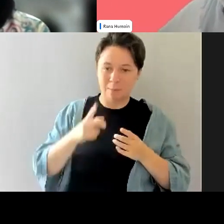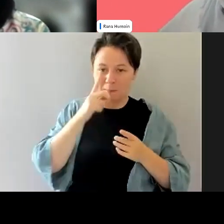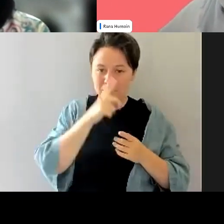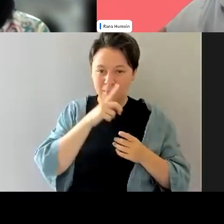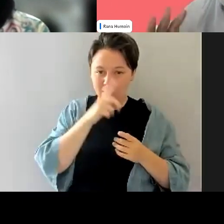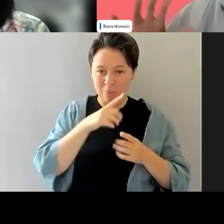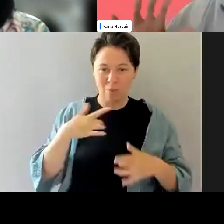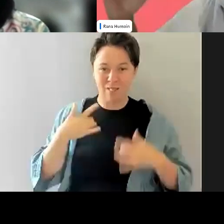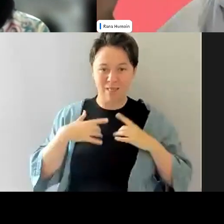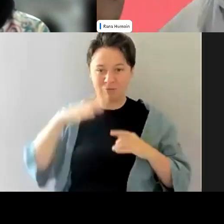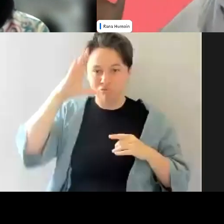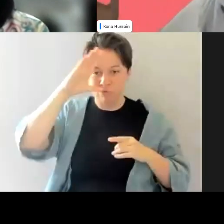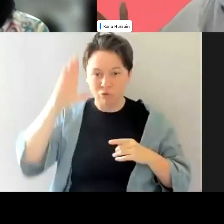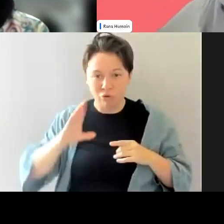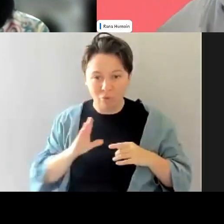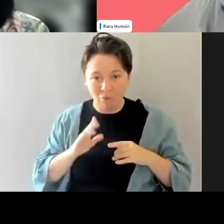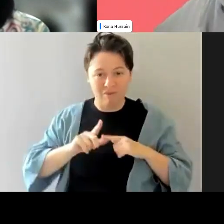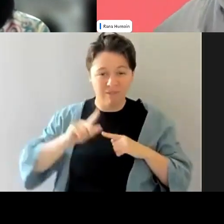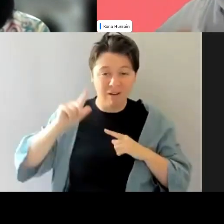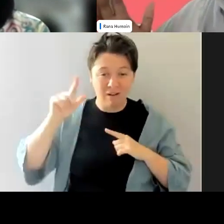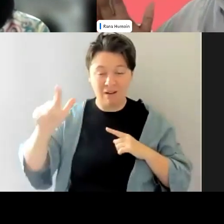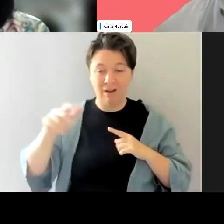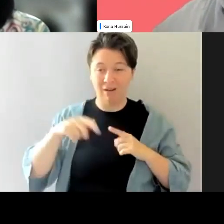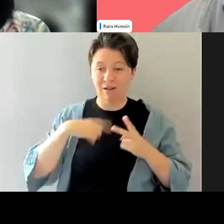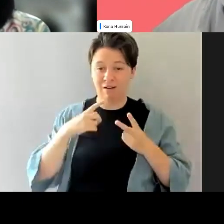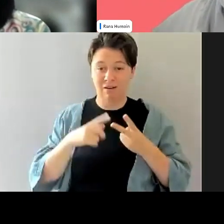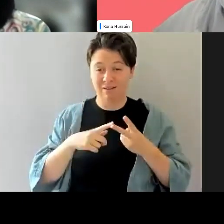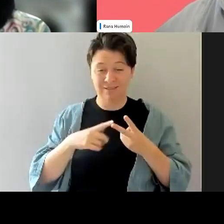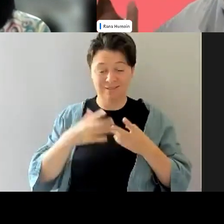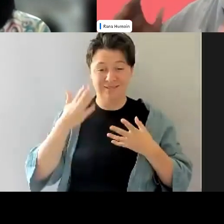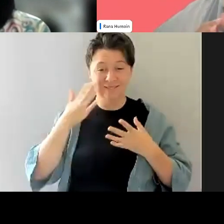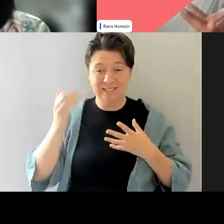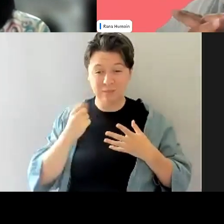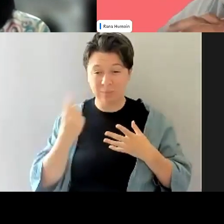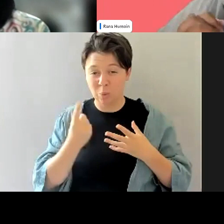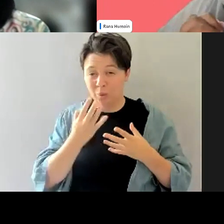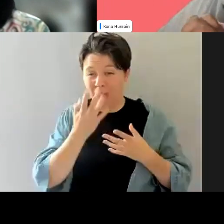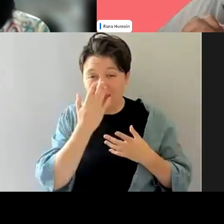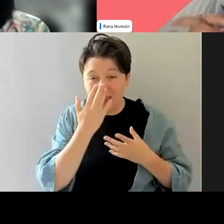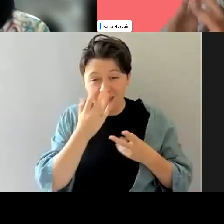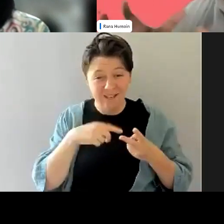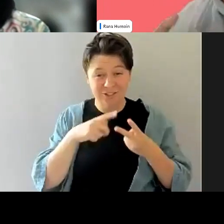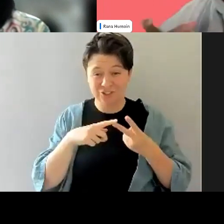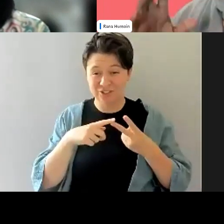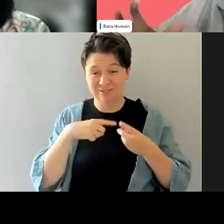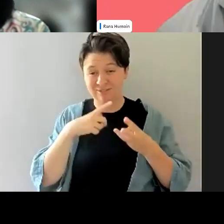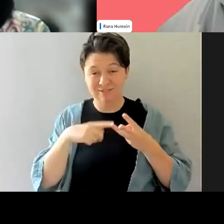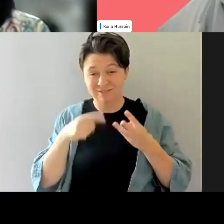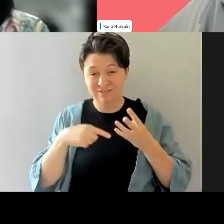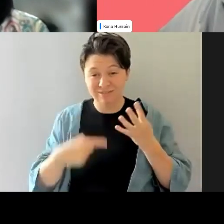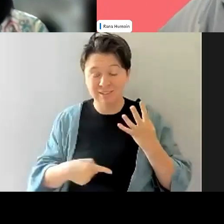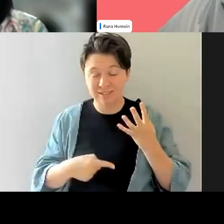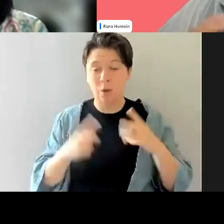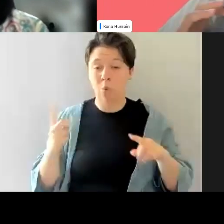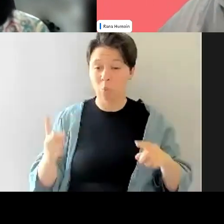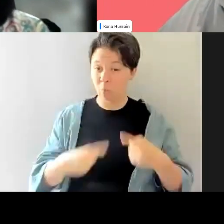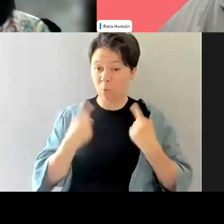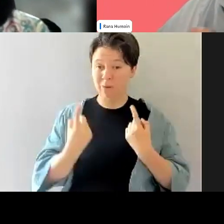live rural, um, whoever it is, age, um, we have to, as leaders,